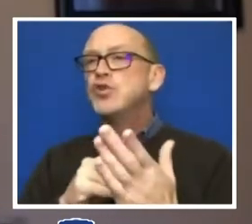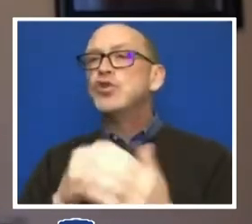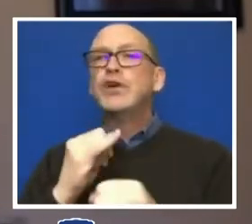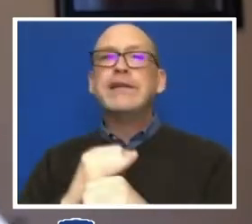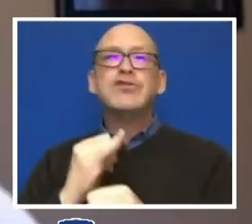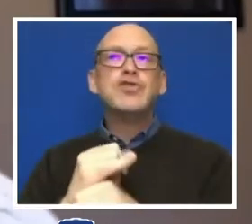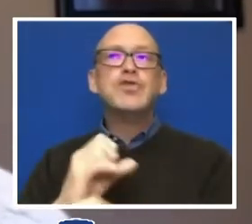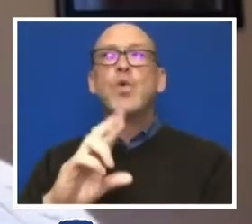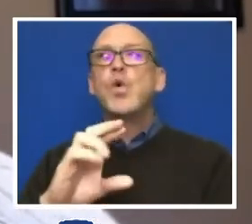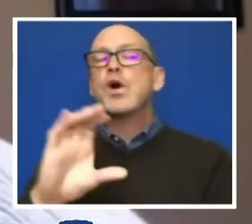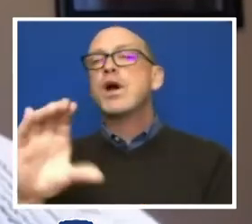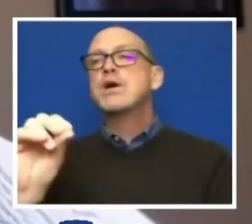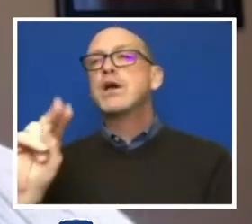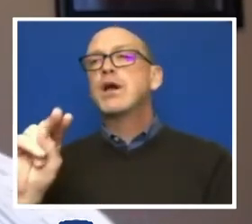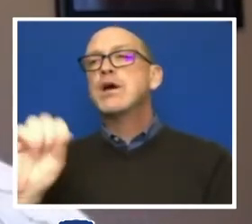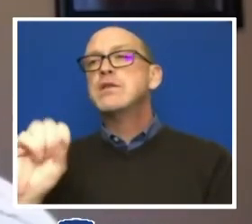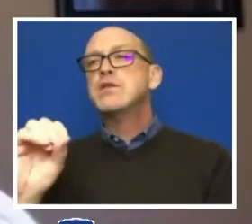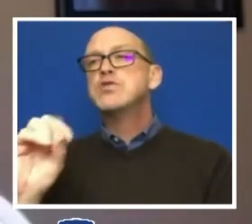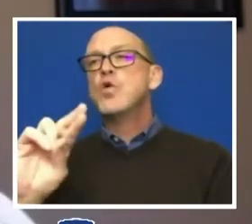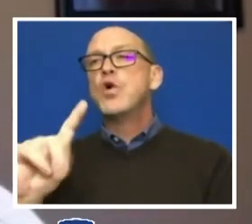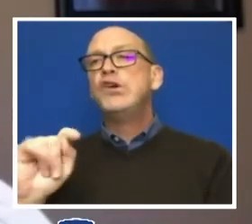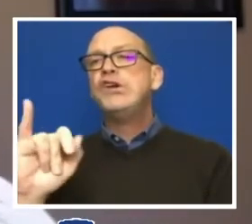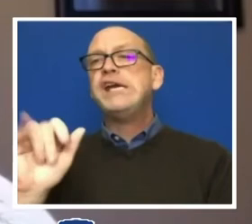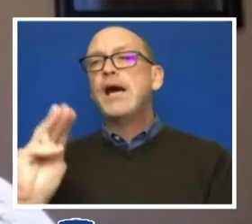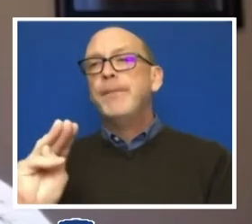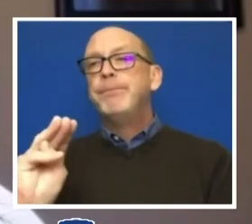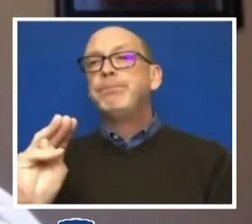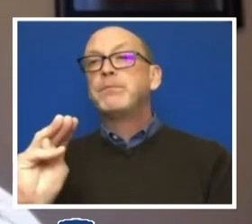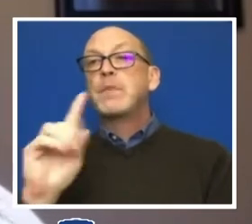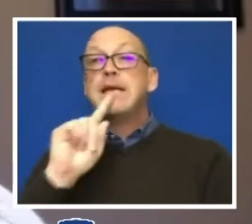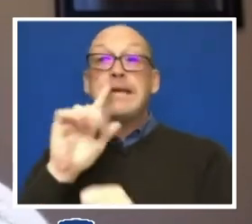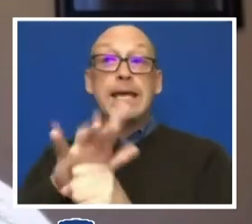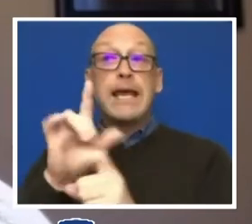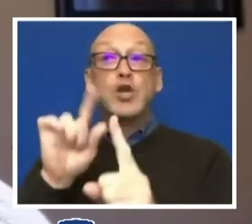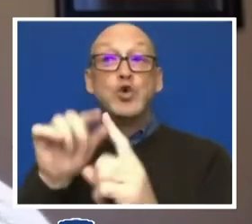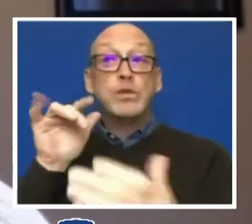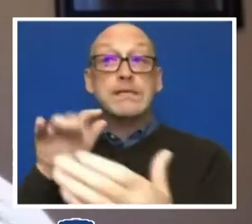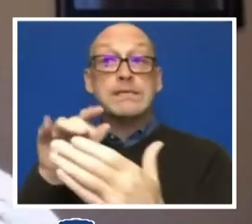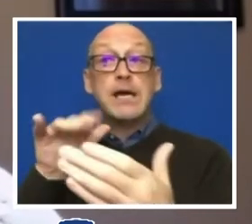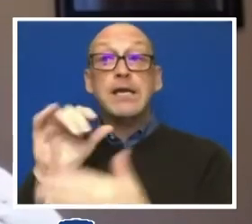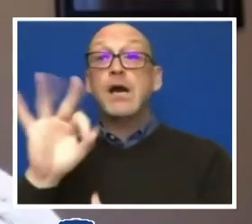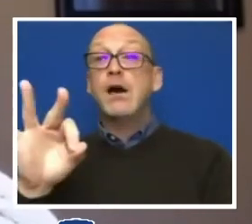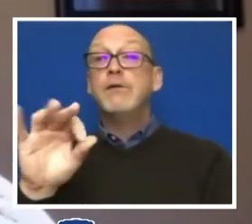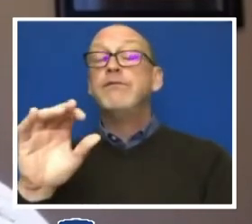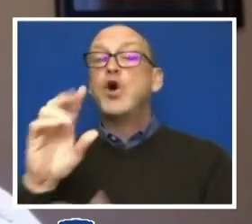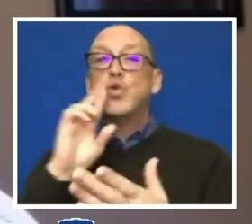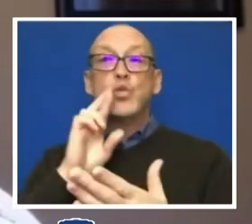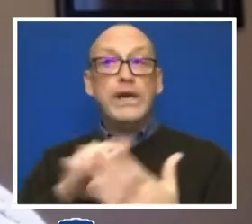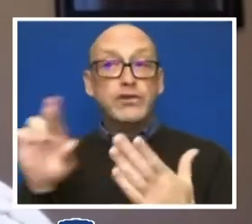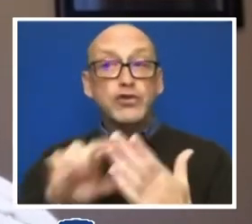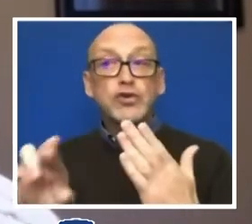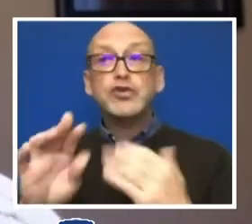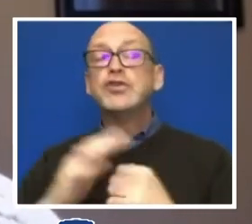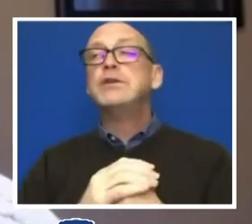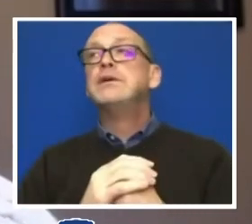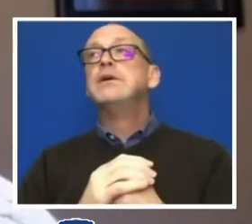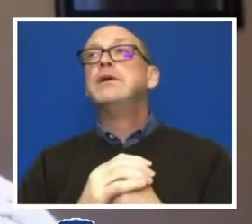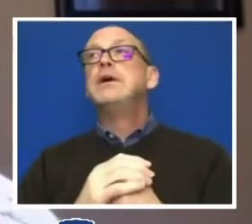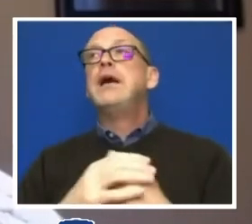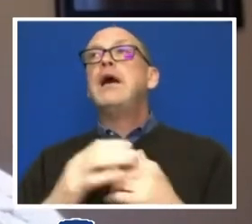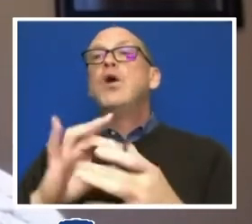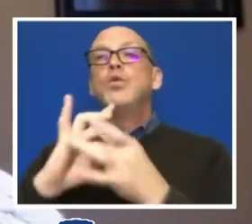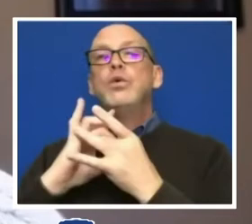consortium that would be dedicated to the study of research having to do